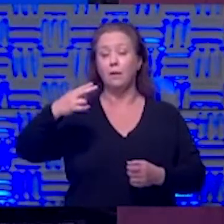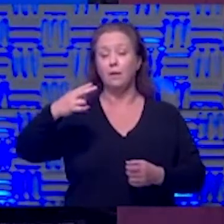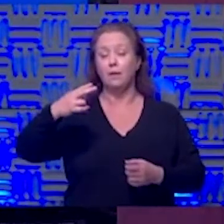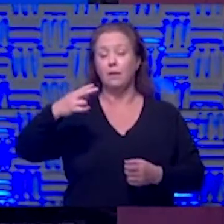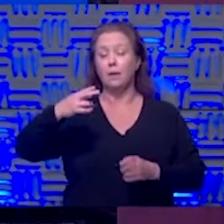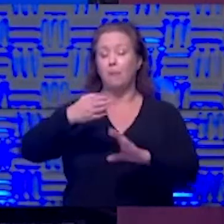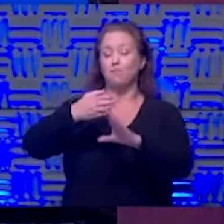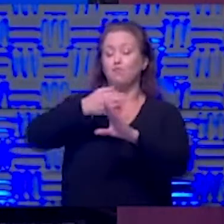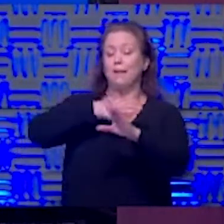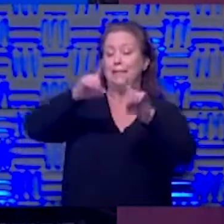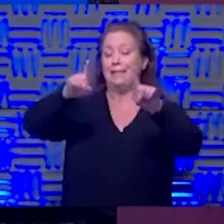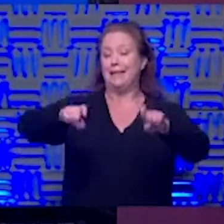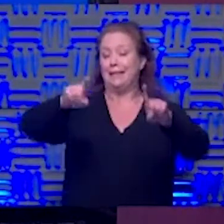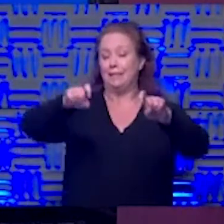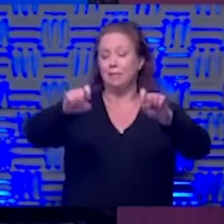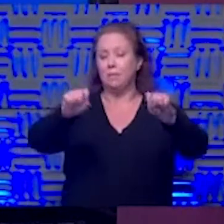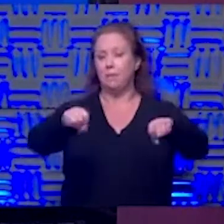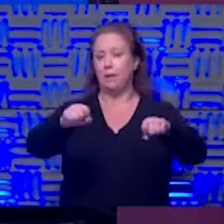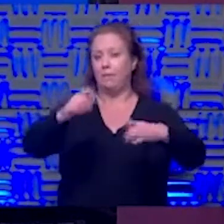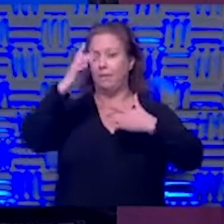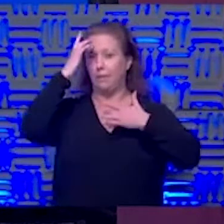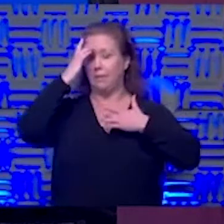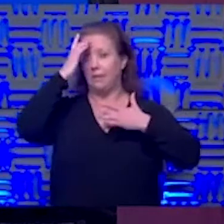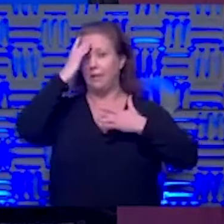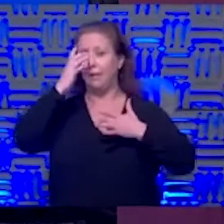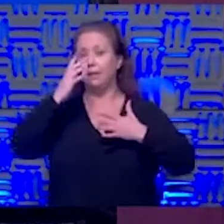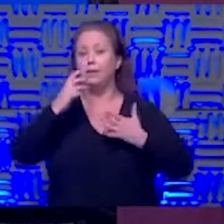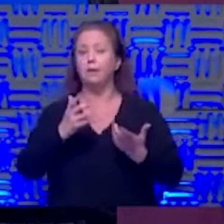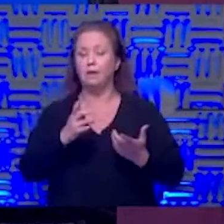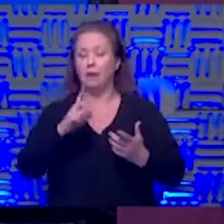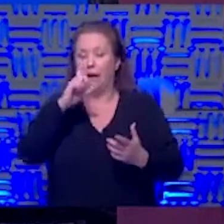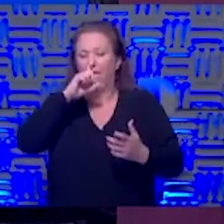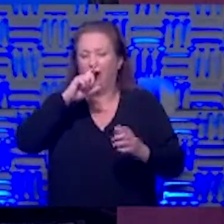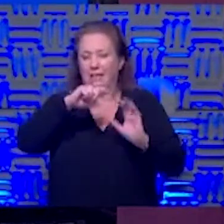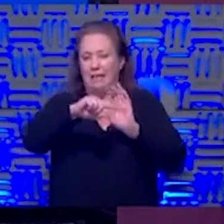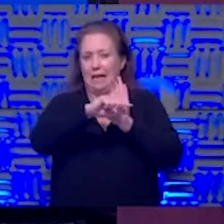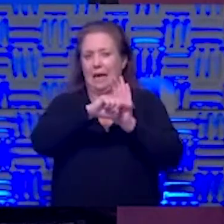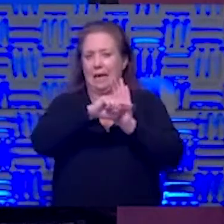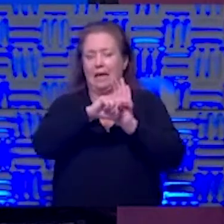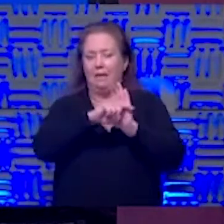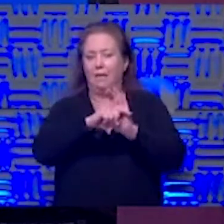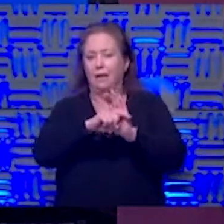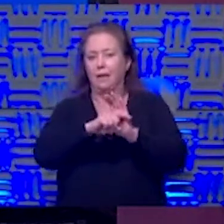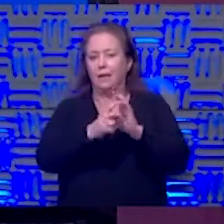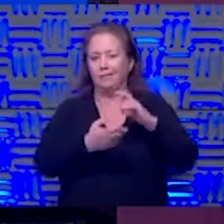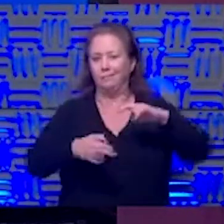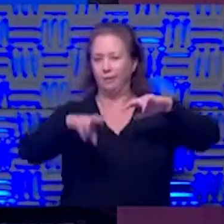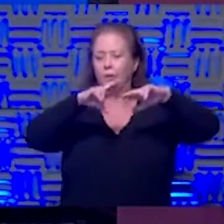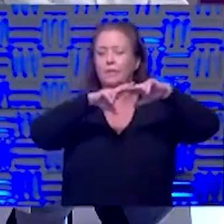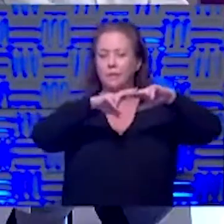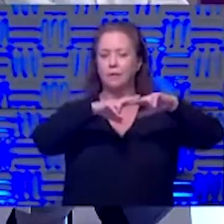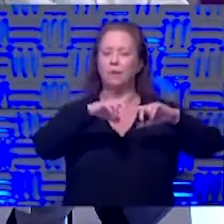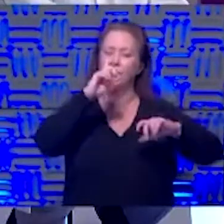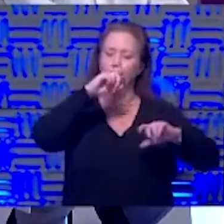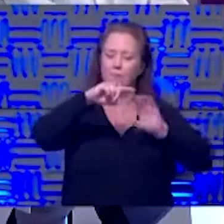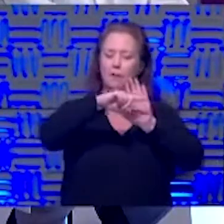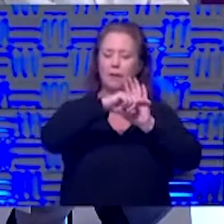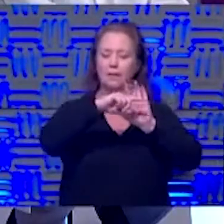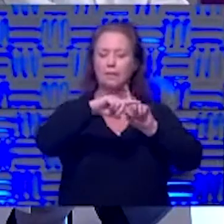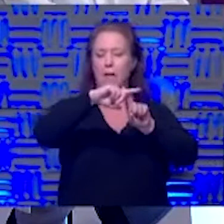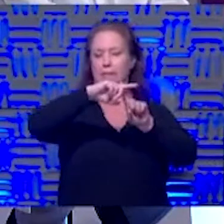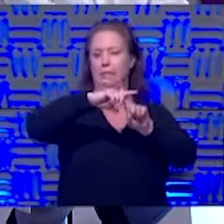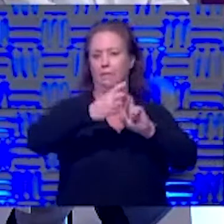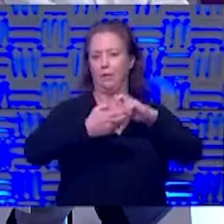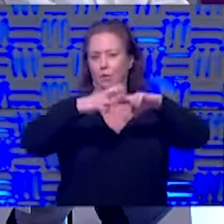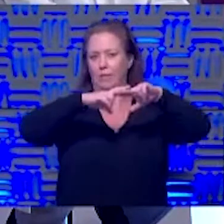pre-test probability of having the disease the likelihood of getting a false negative is getting gets right up there even false positive it gets up there pretty high